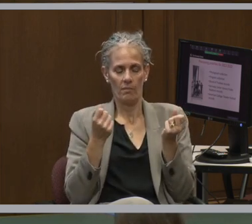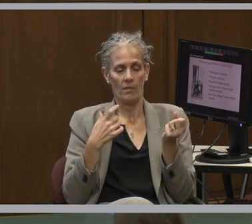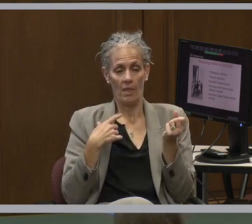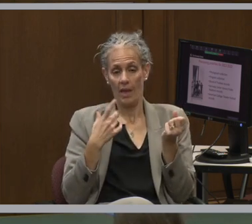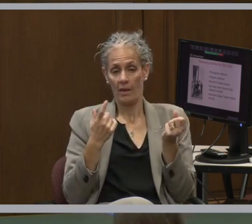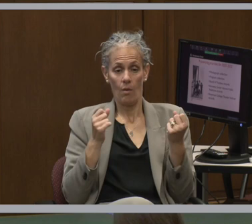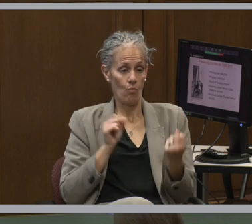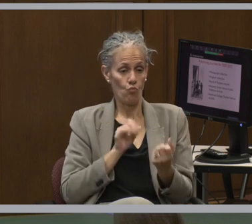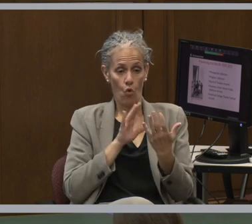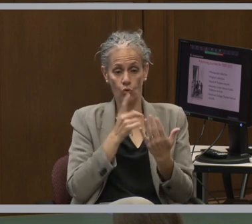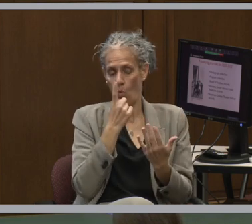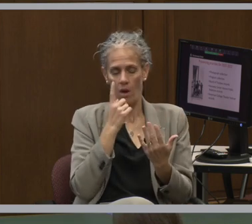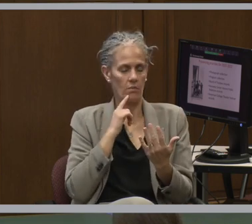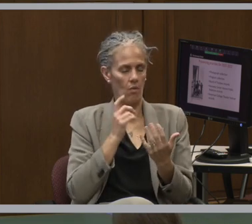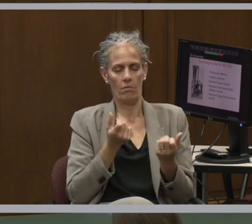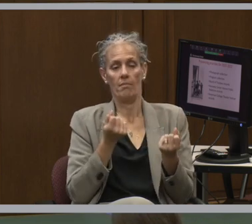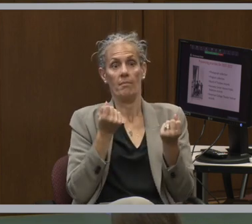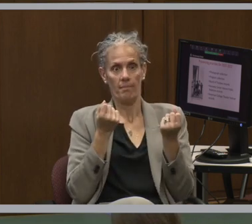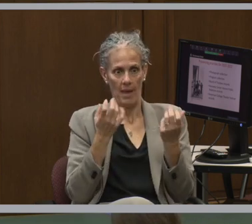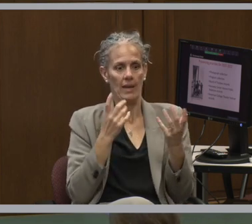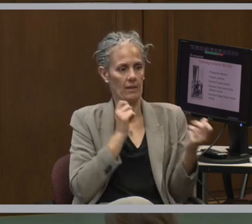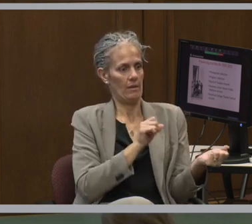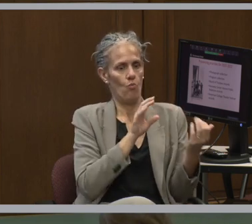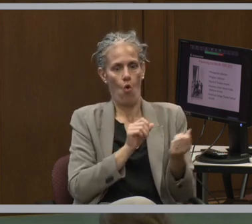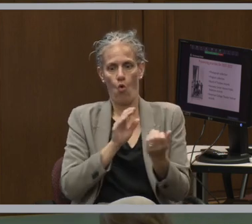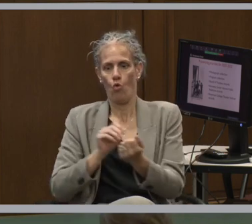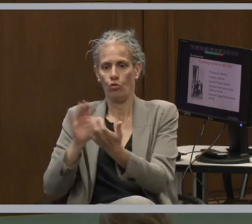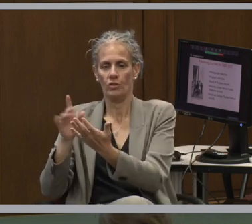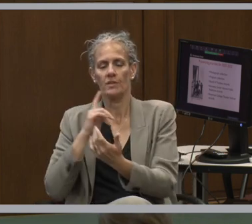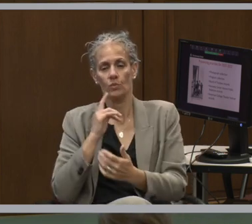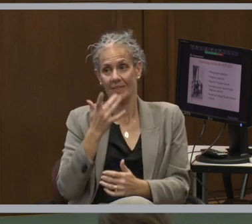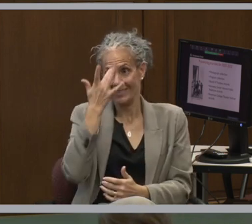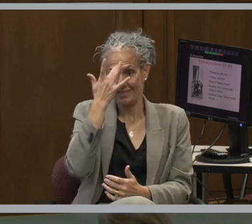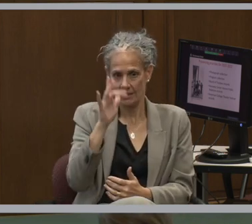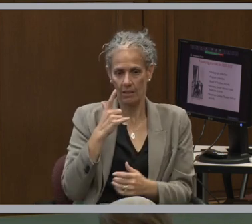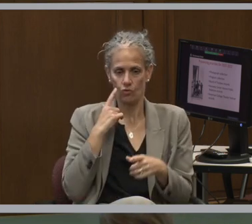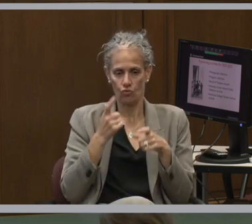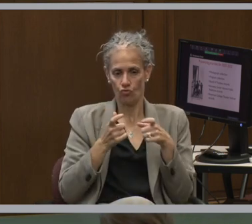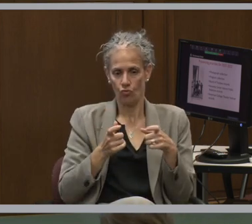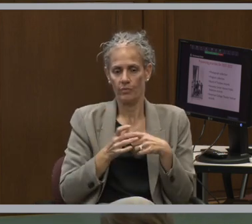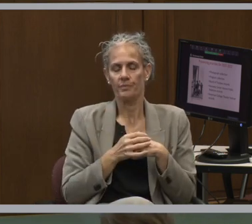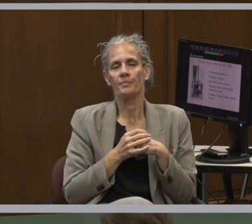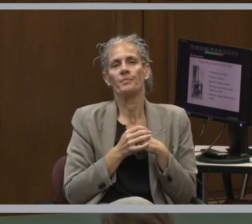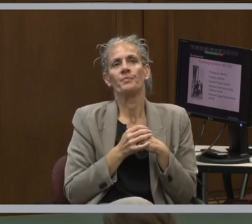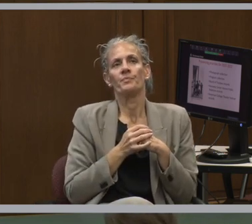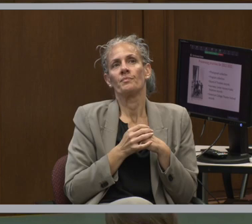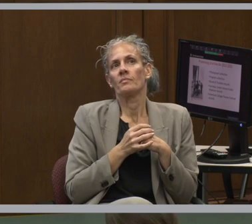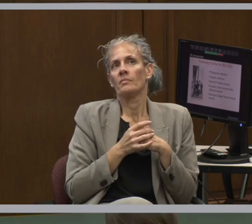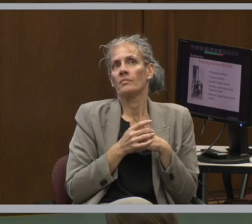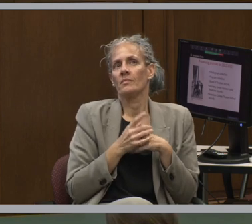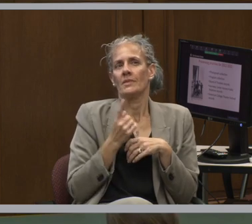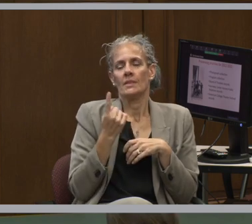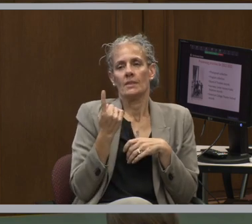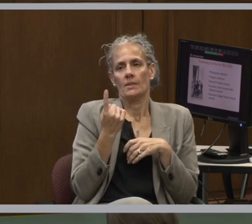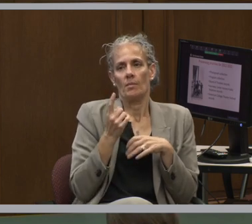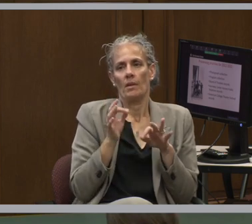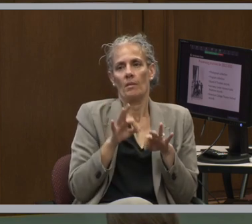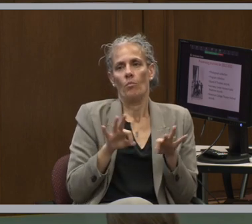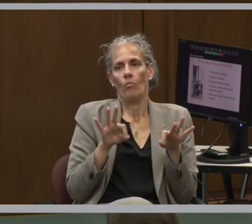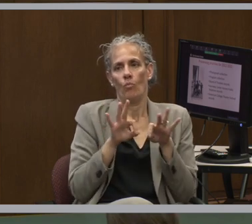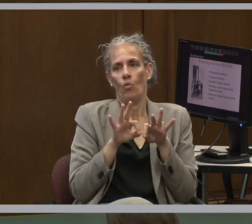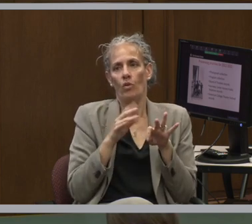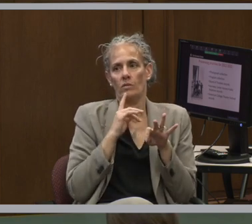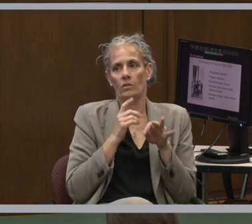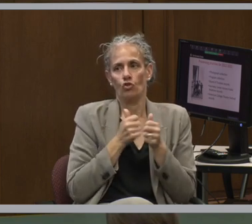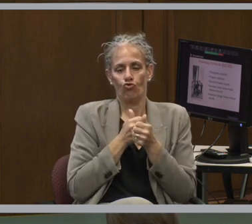on the 50th anniversary on getting intellectual control over materials, something else that was really important was tracking